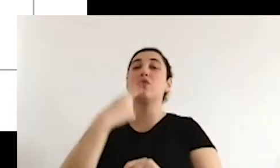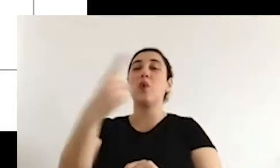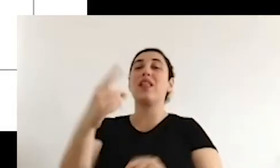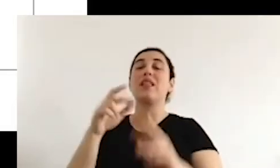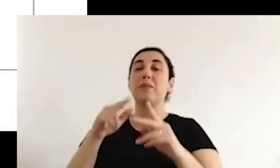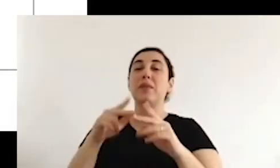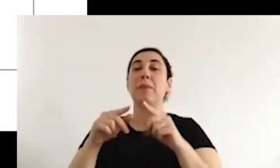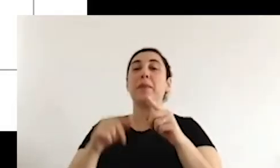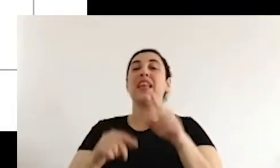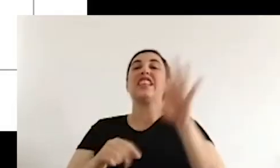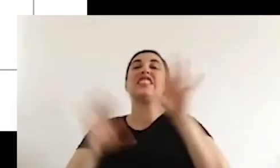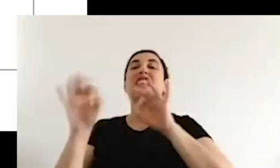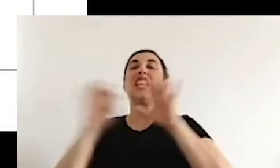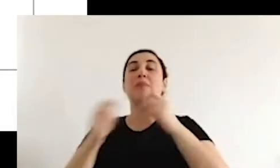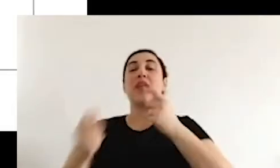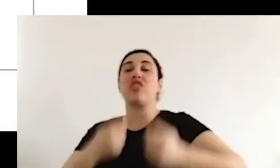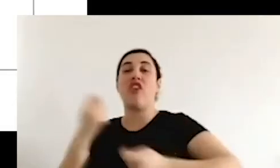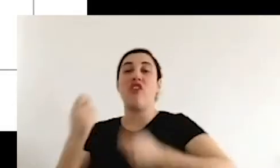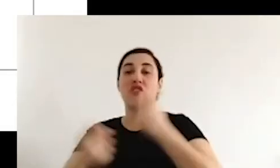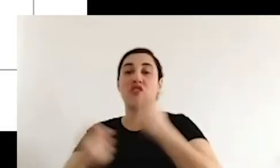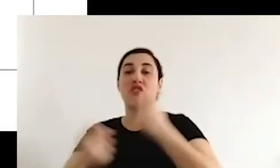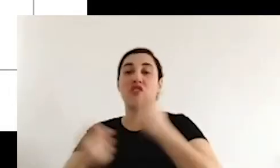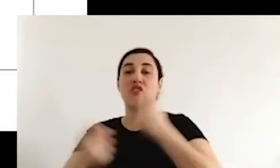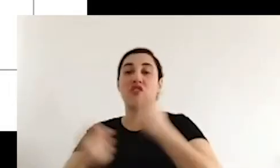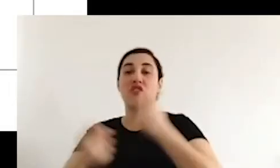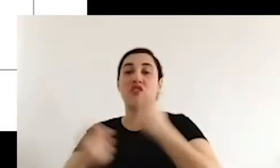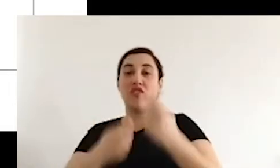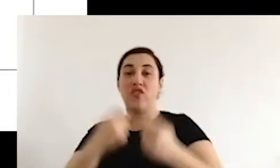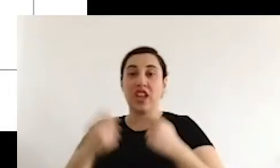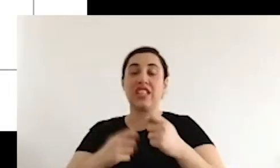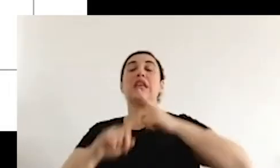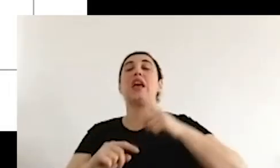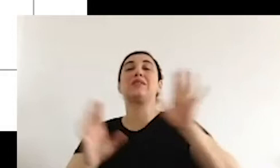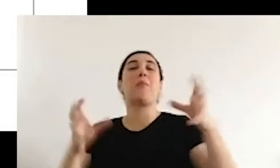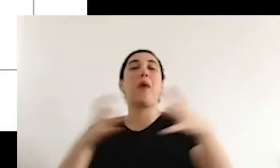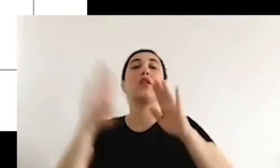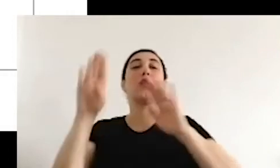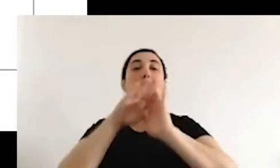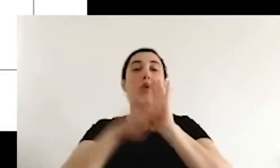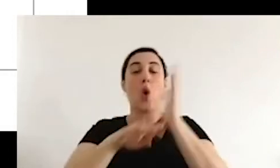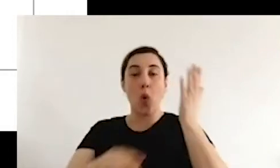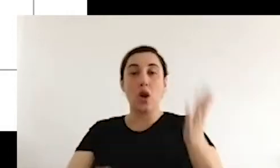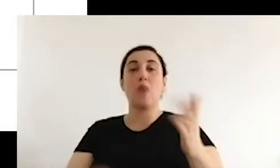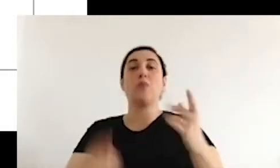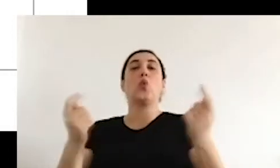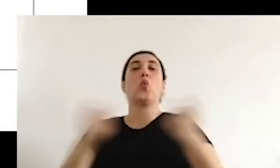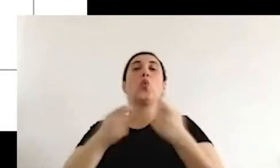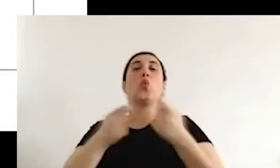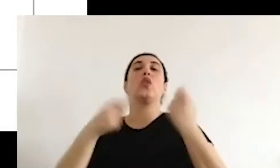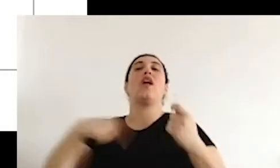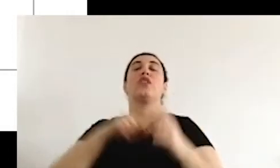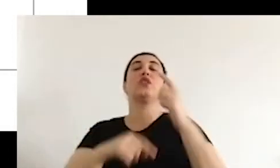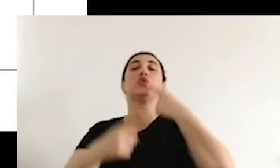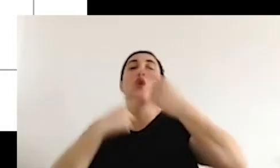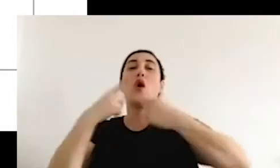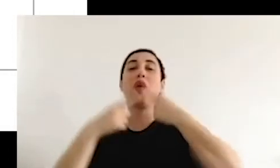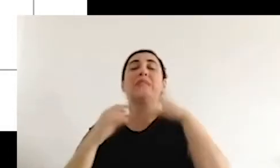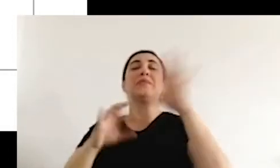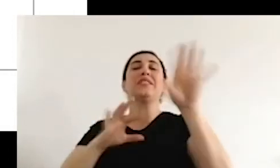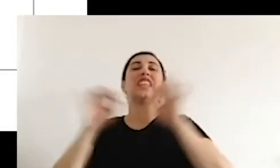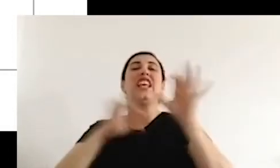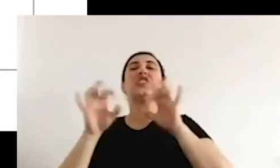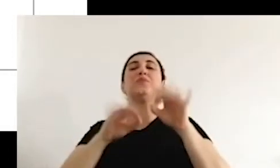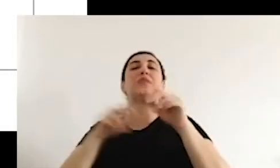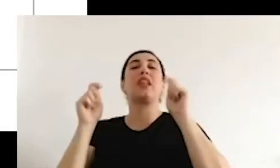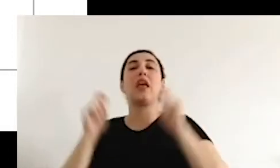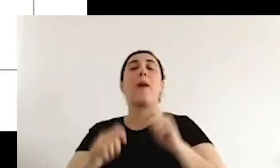focus on voter behaviors, political parties' manifestos, their discourse, their